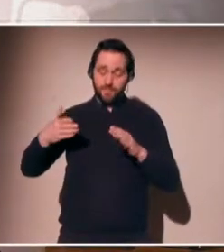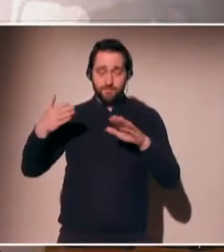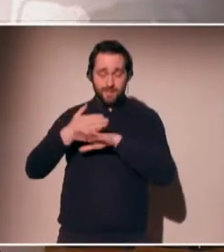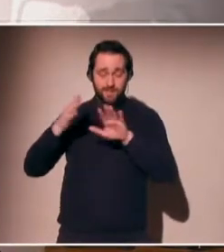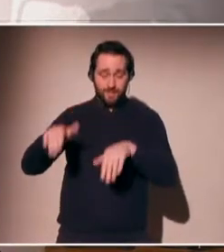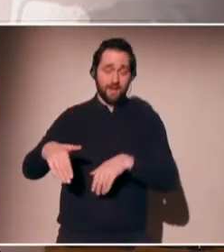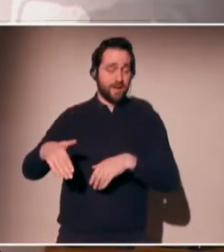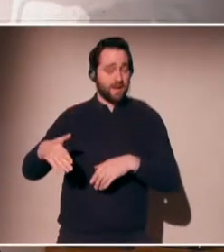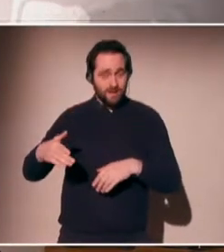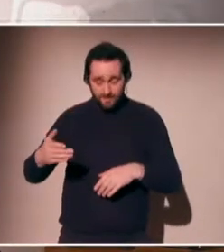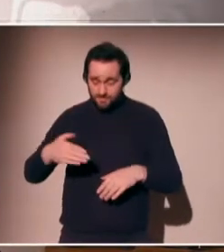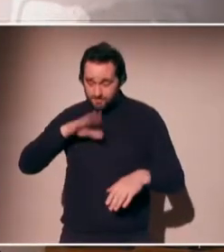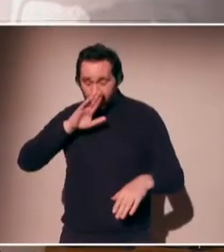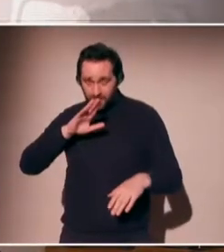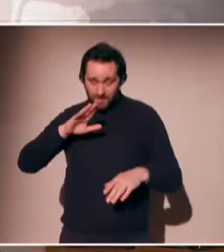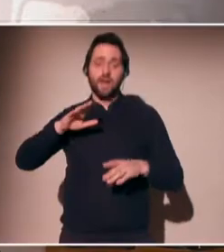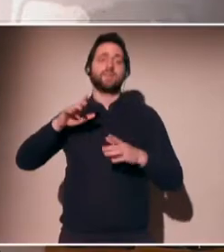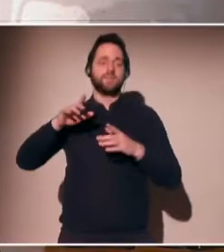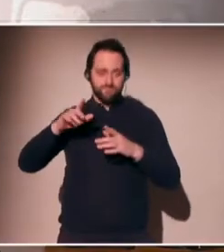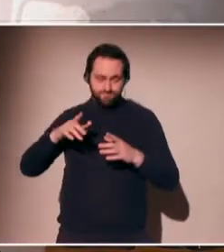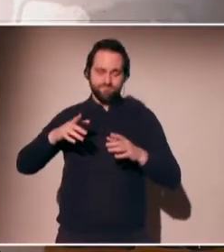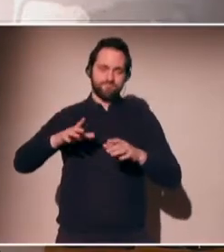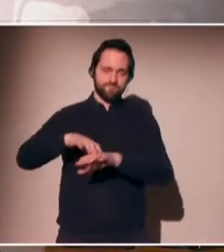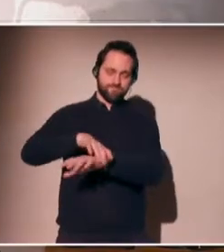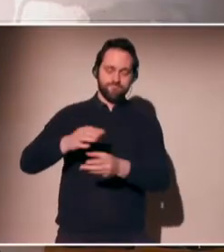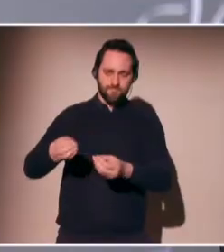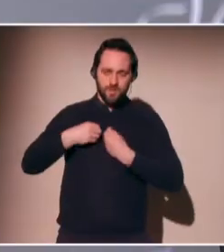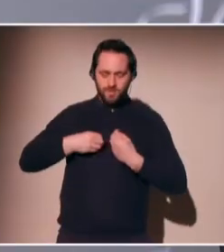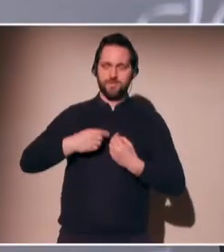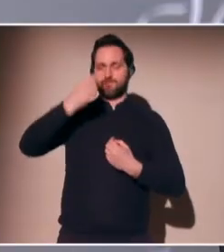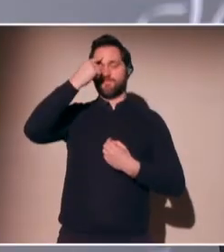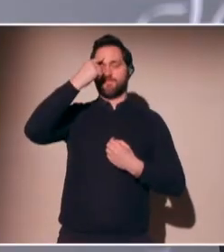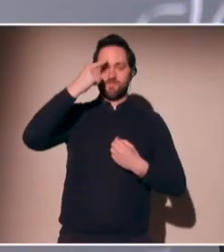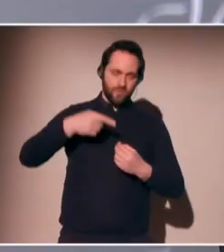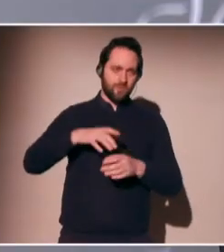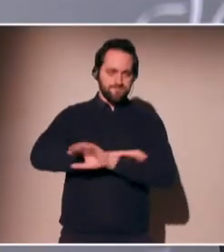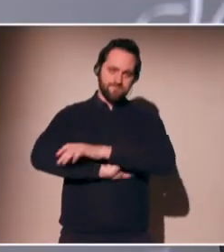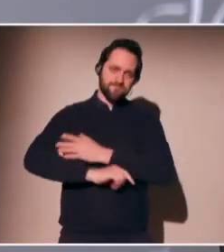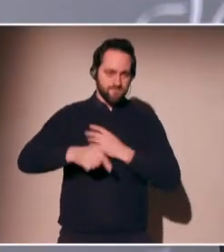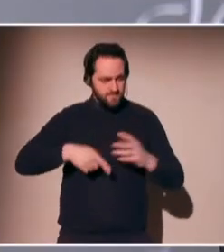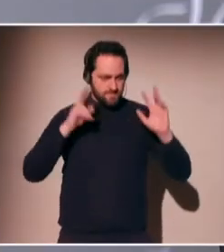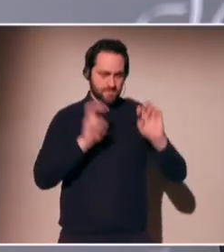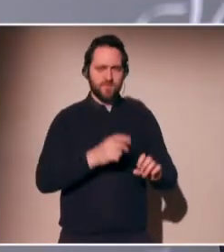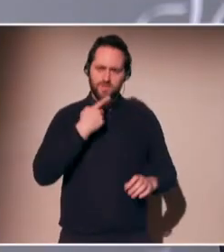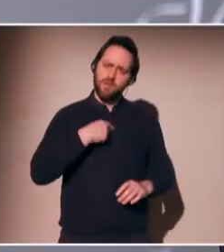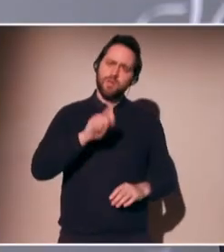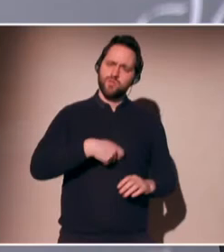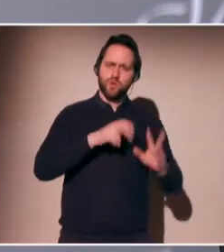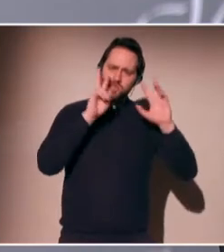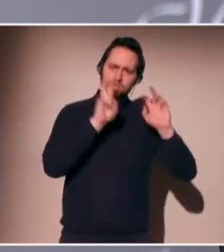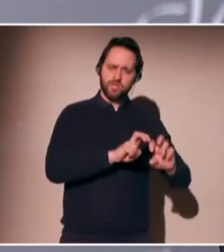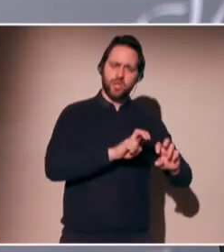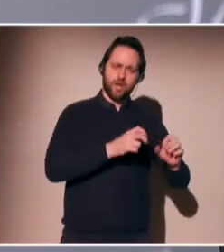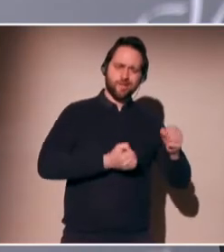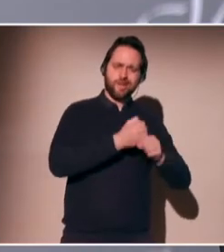policy. Either enabling this idea that if you're using an AI for decision making, you know, this sort of